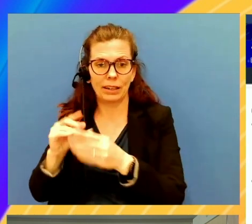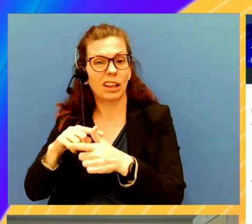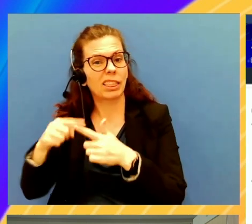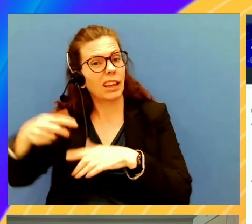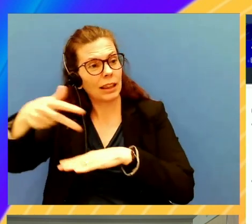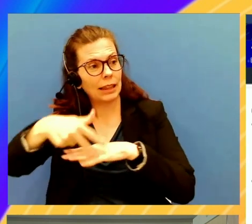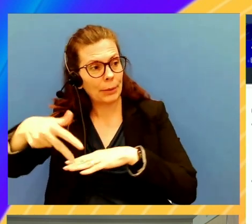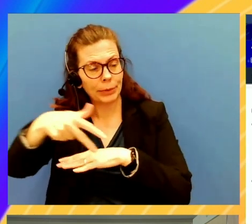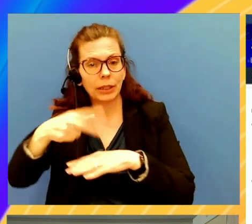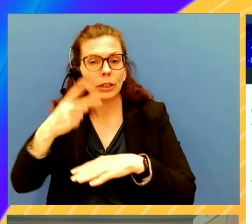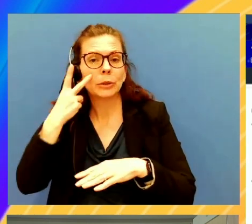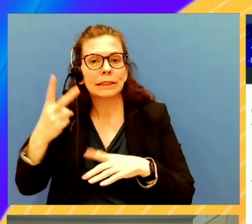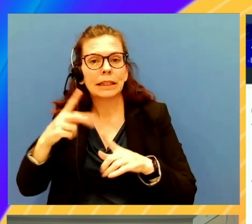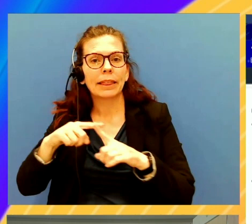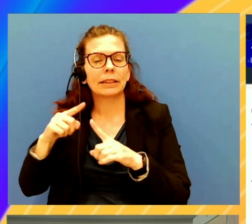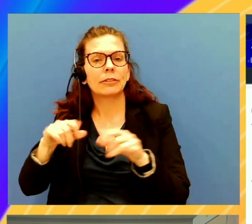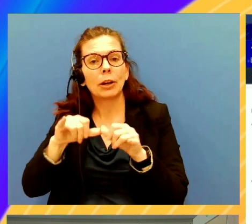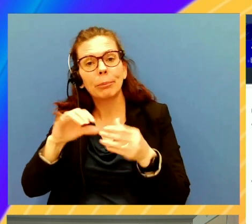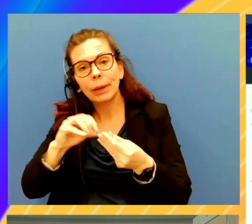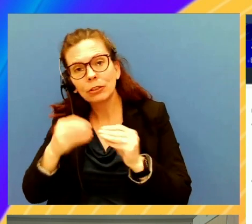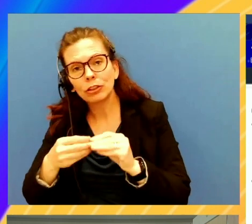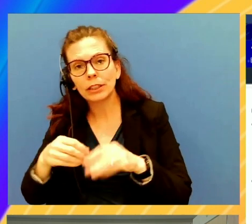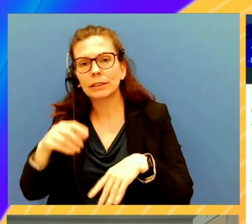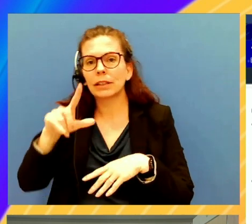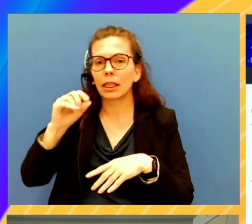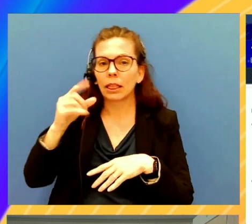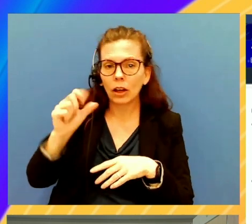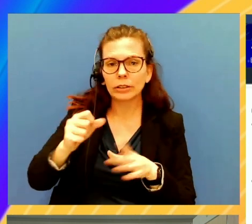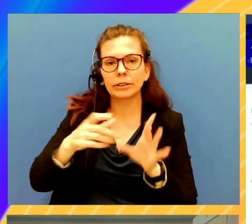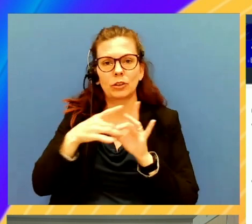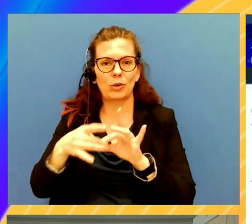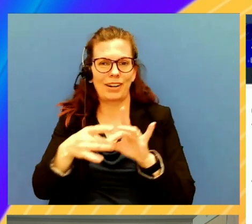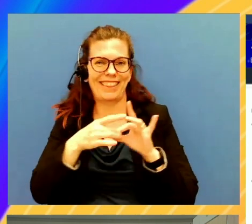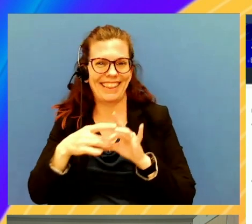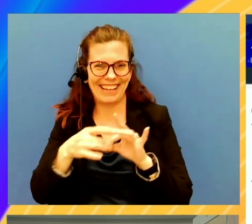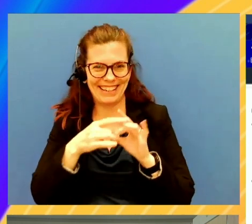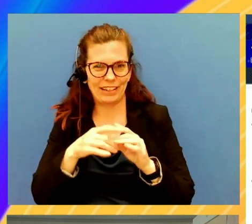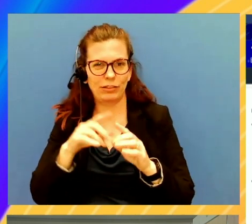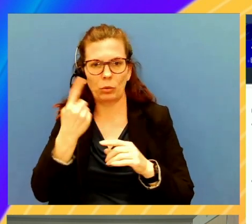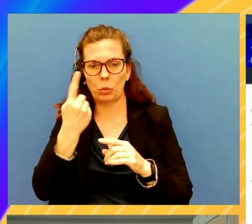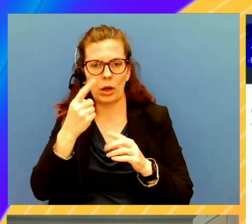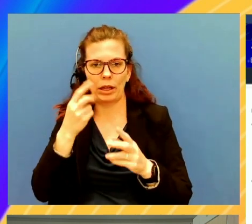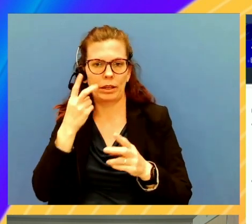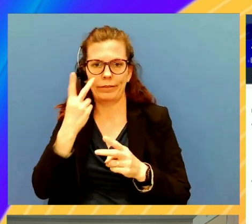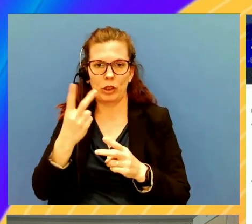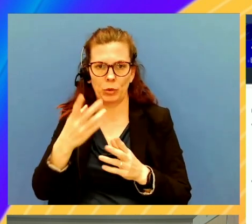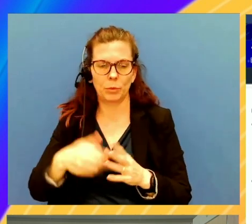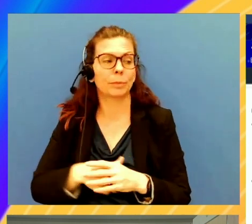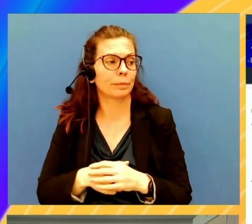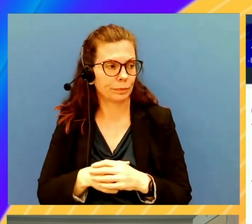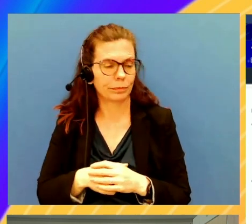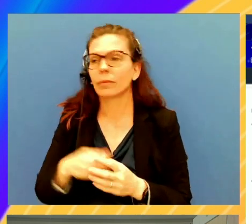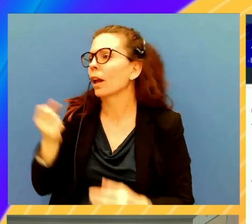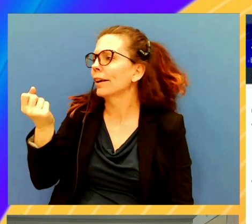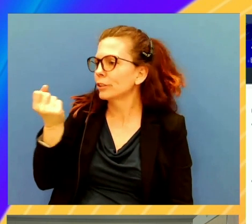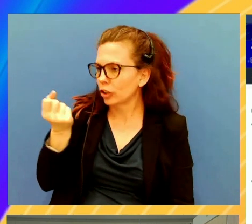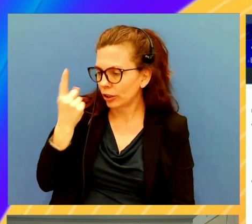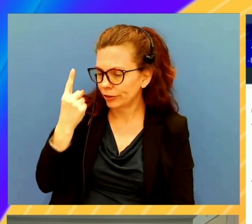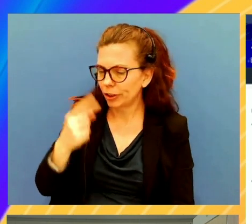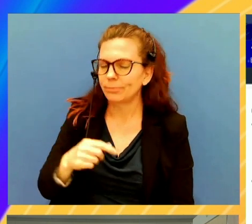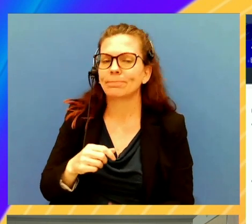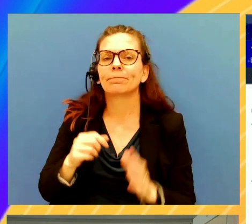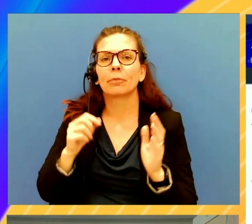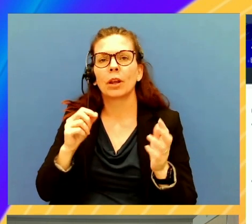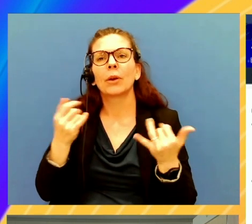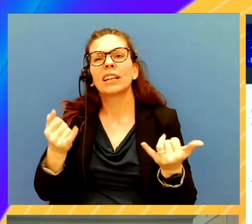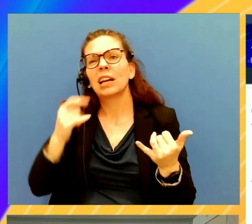see, like, how traces, metrics, and logs can be correlated under the single pane of view. Gotcha. Okay, so now let's